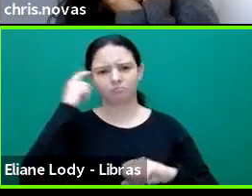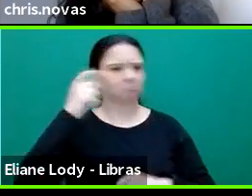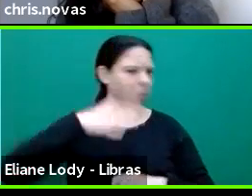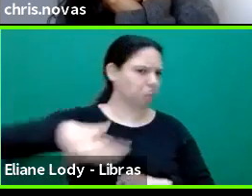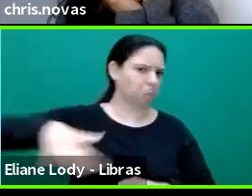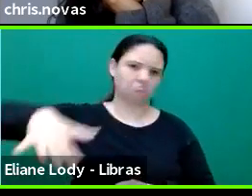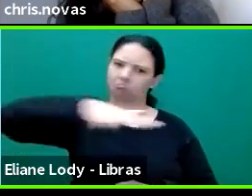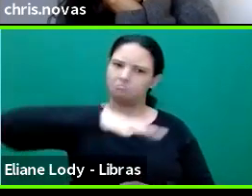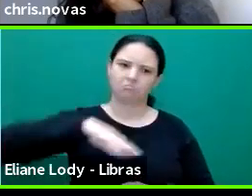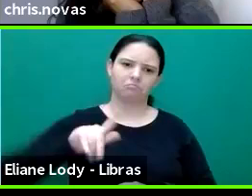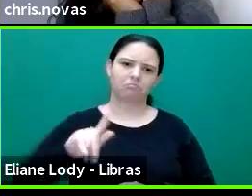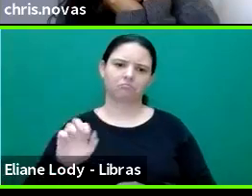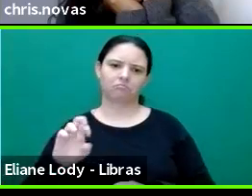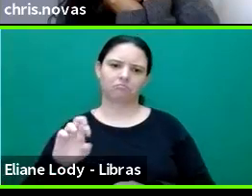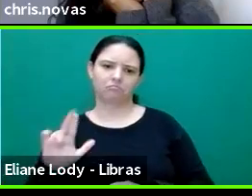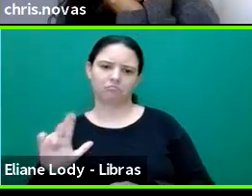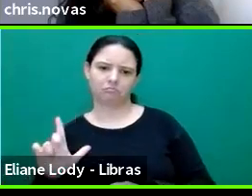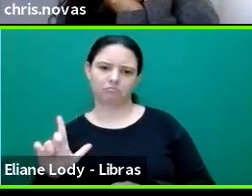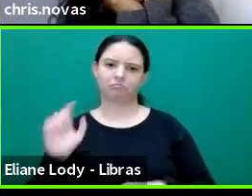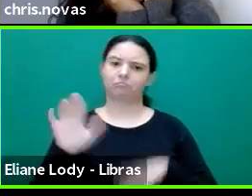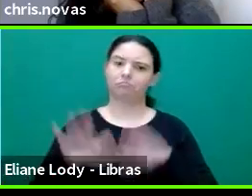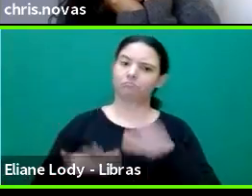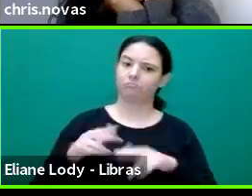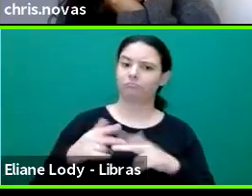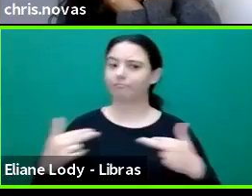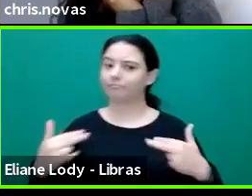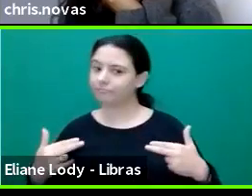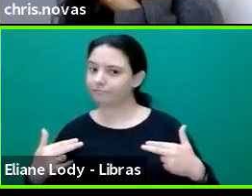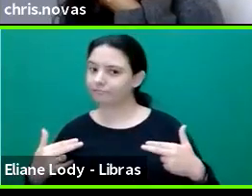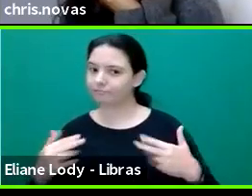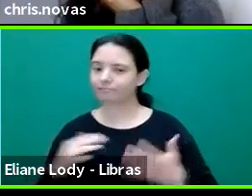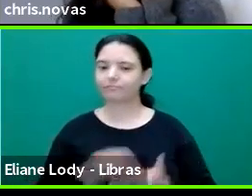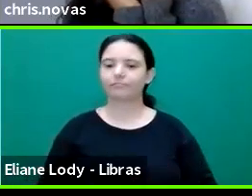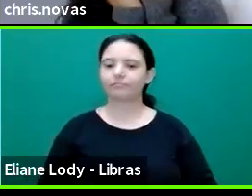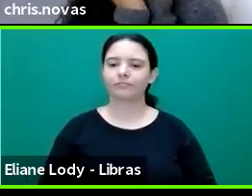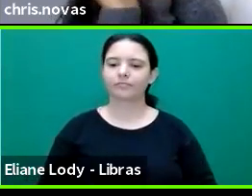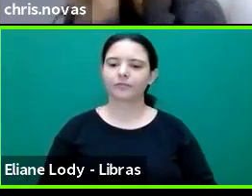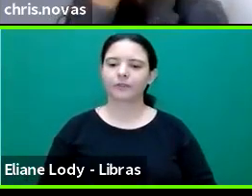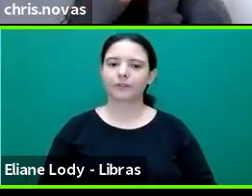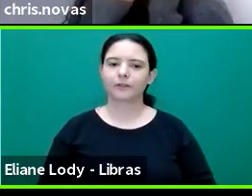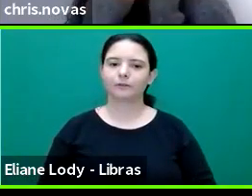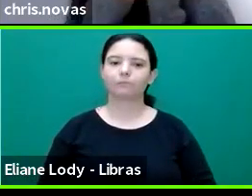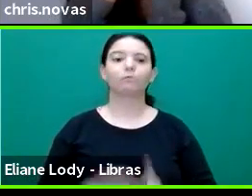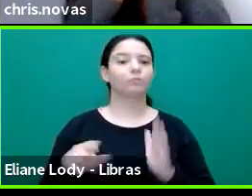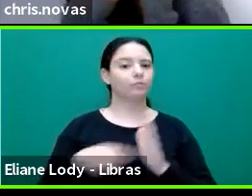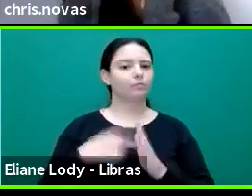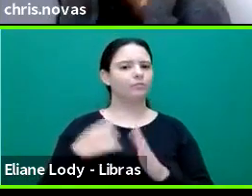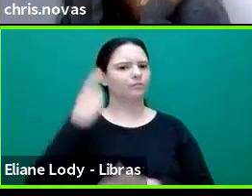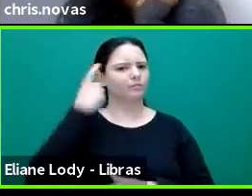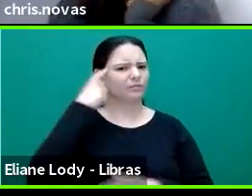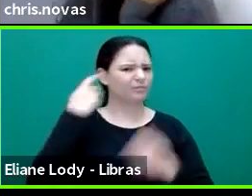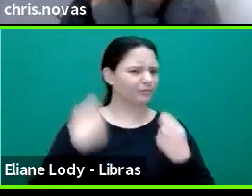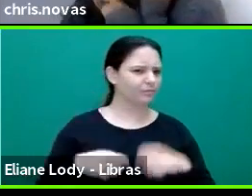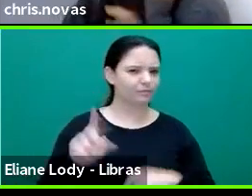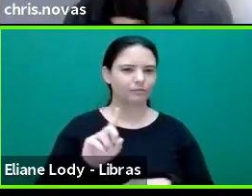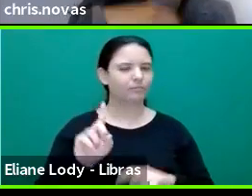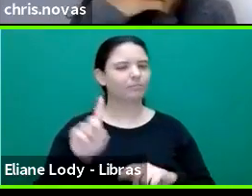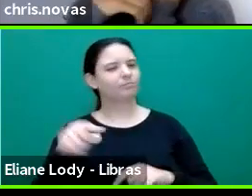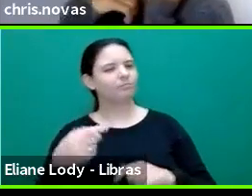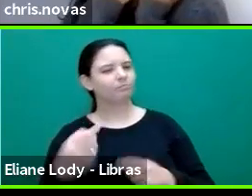Which is really fascinating. He didn't think you could, but as he thought about all the different variables that were brought in, he came up actually with the notion of